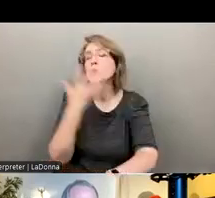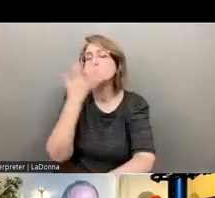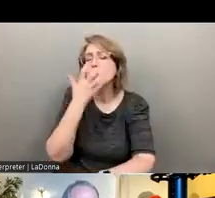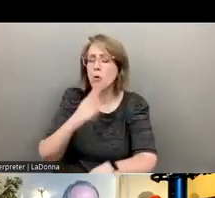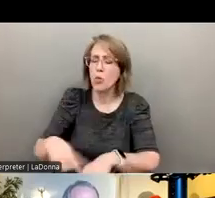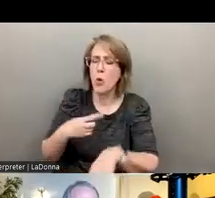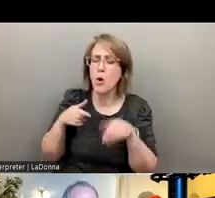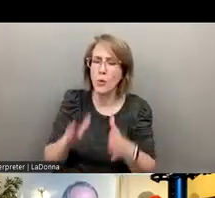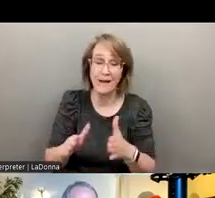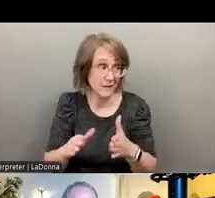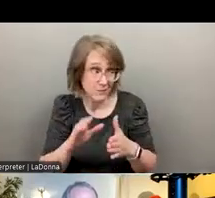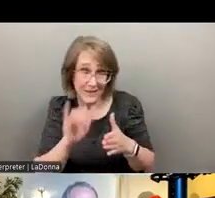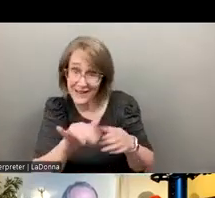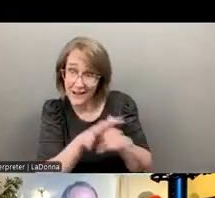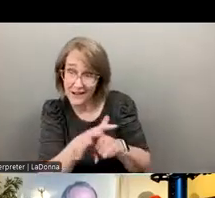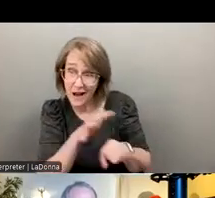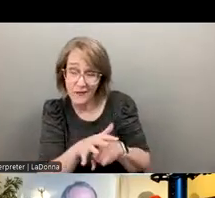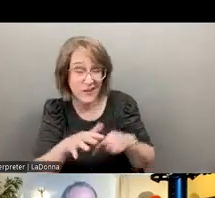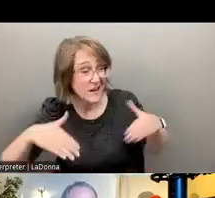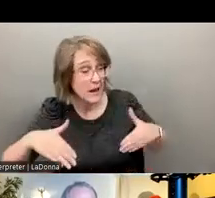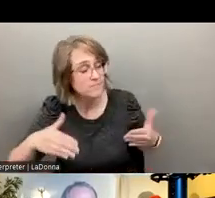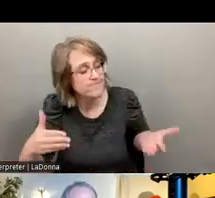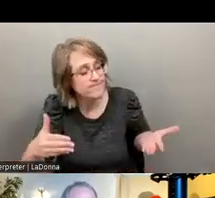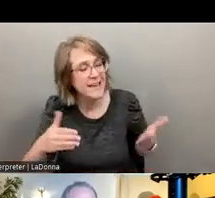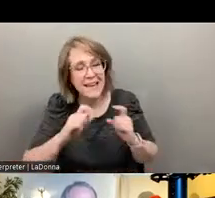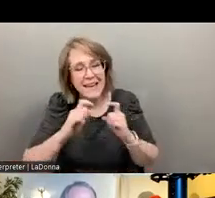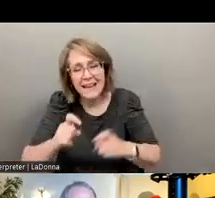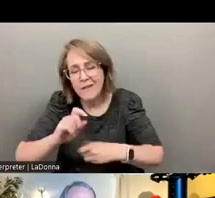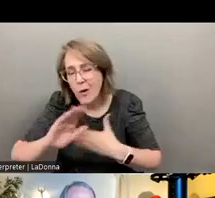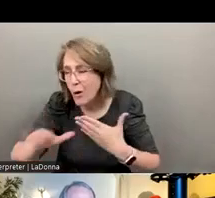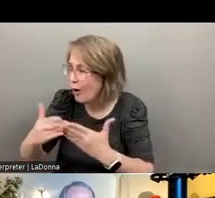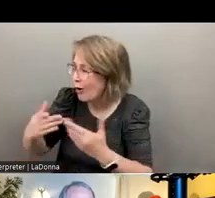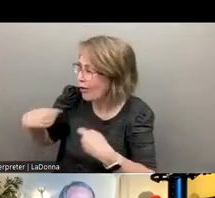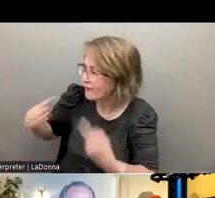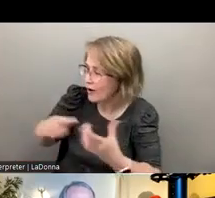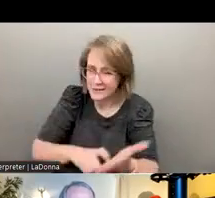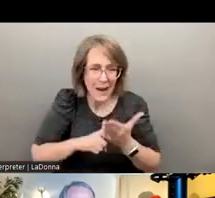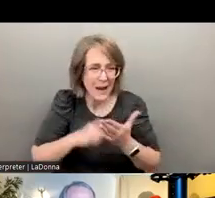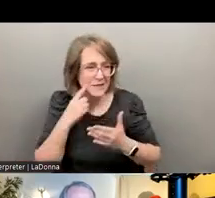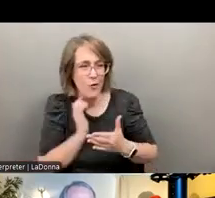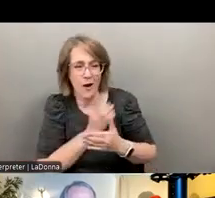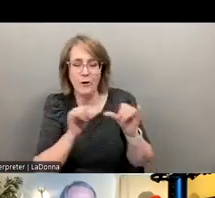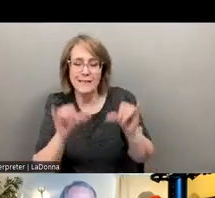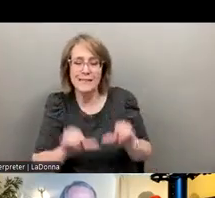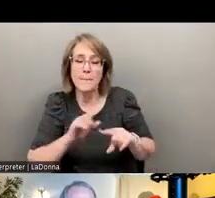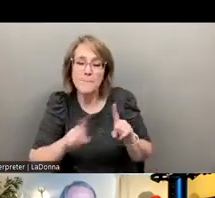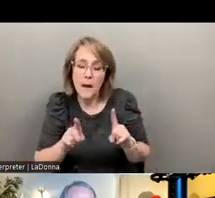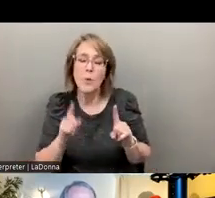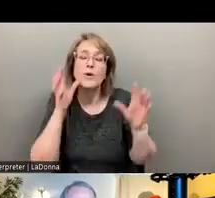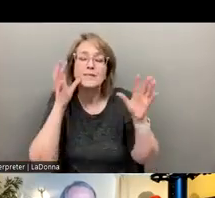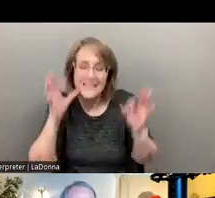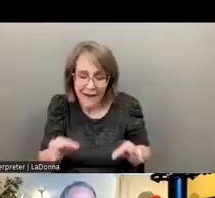and I'm not sure that's enough just yet either given all of the additional demands on the systems, but, but it, but, but we're